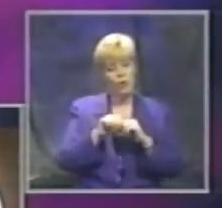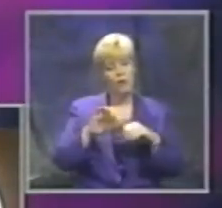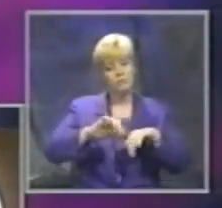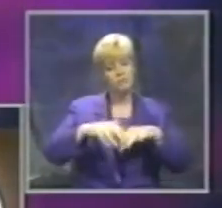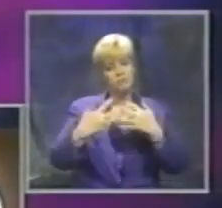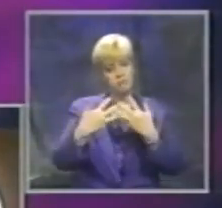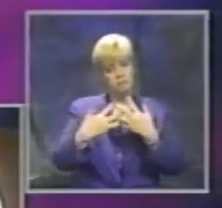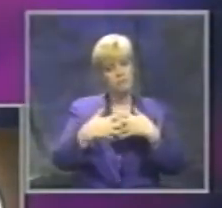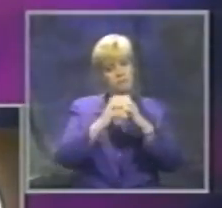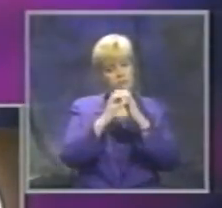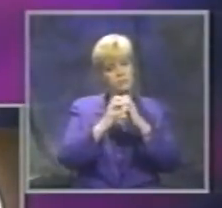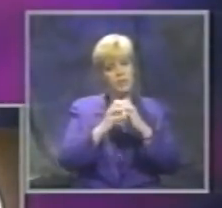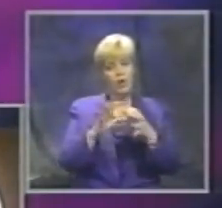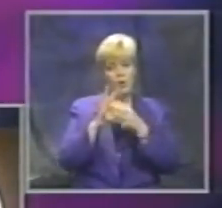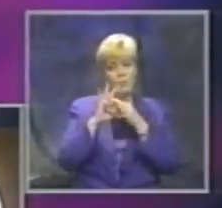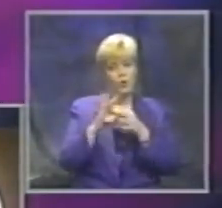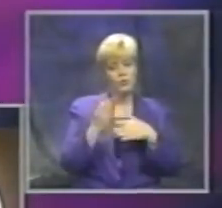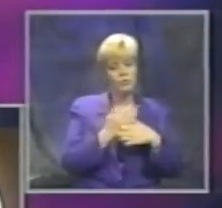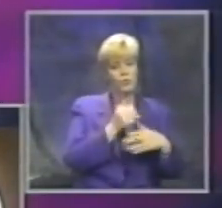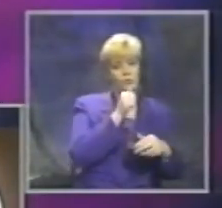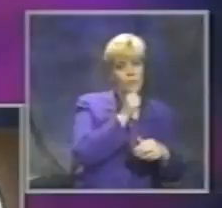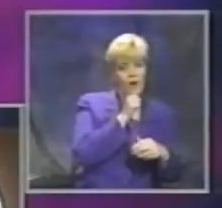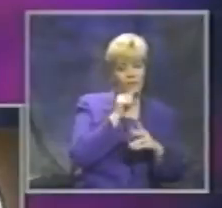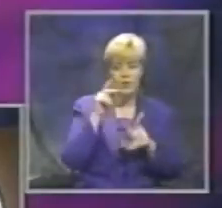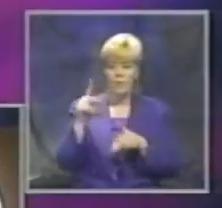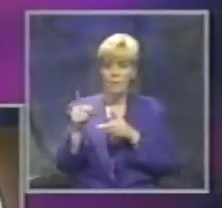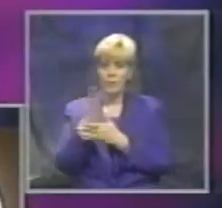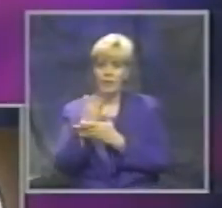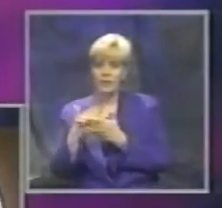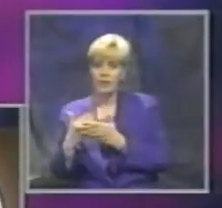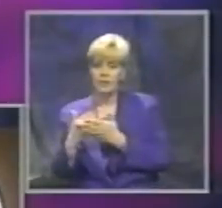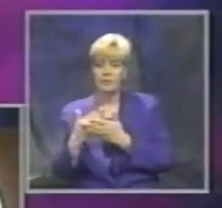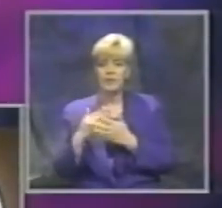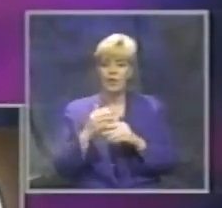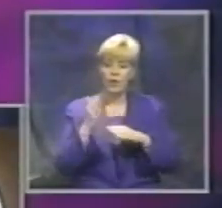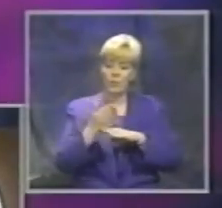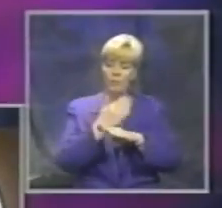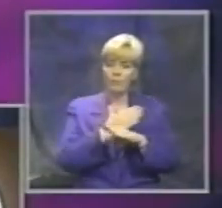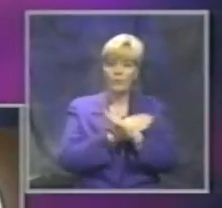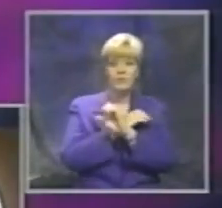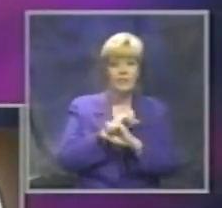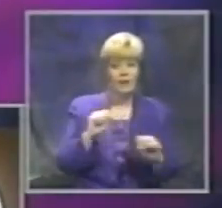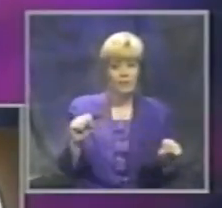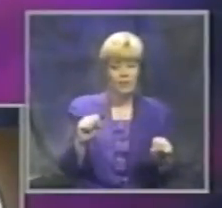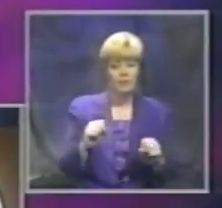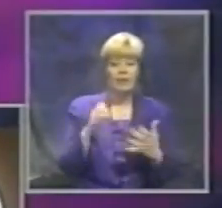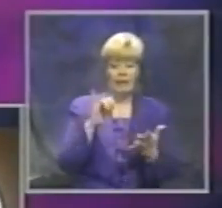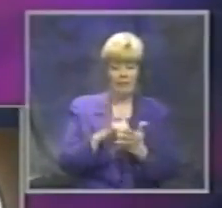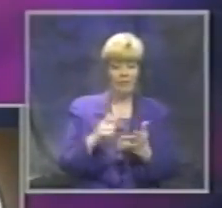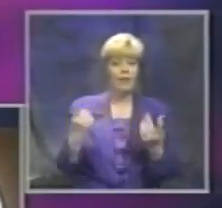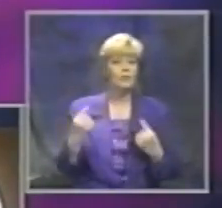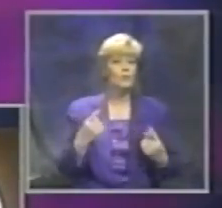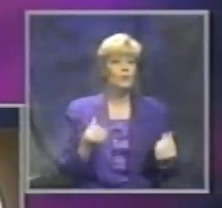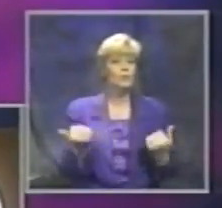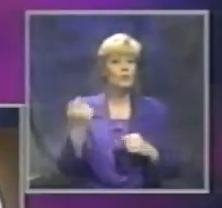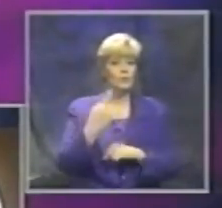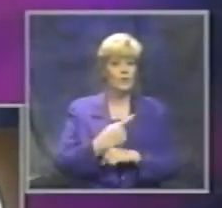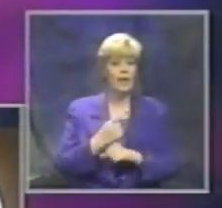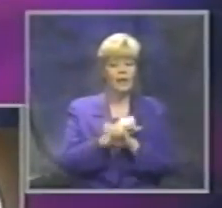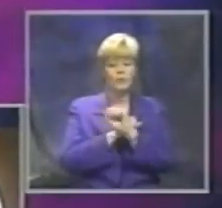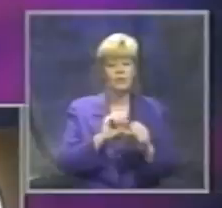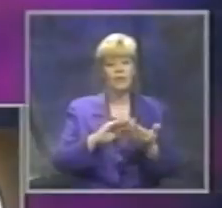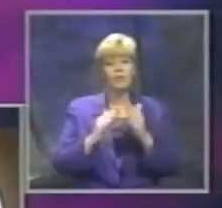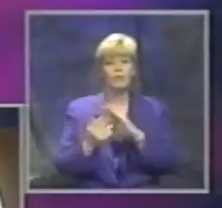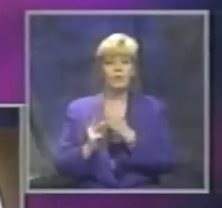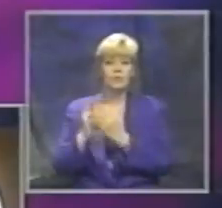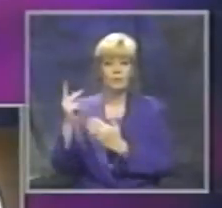effective partnerships between the private and the public sector to improve safety. And that's what we're doing with the Safe Communities